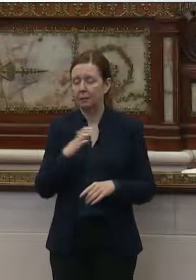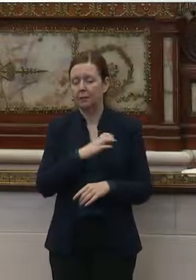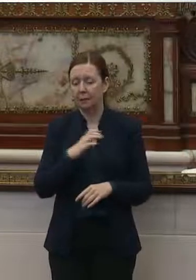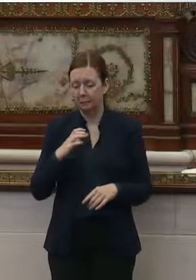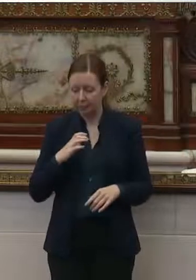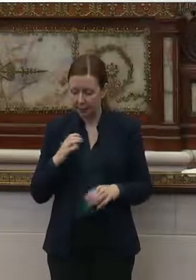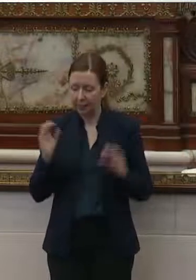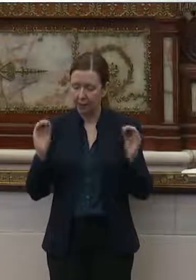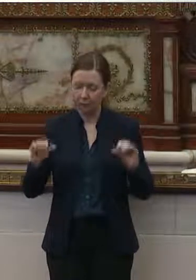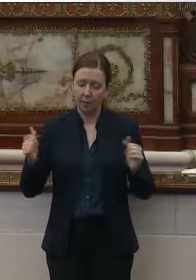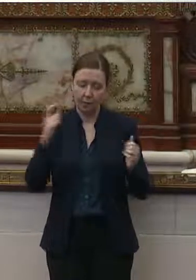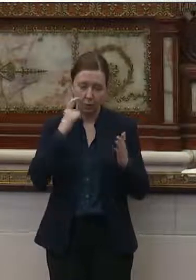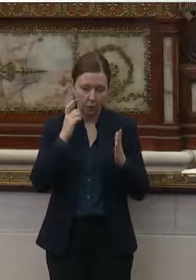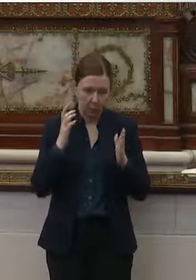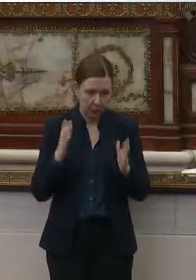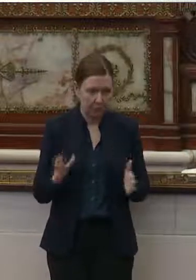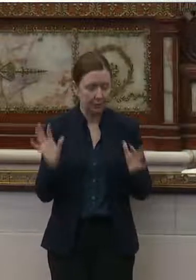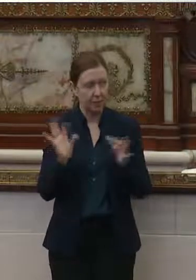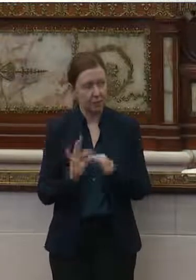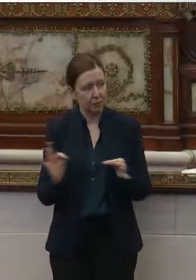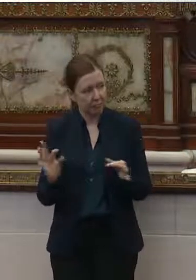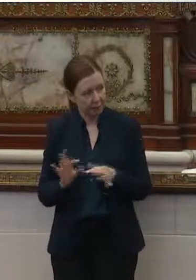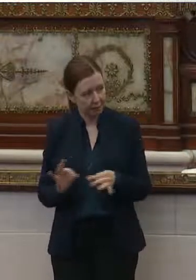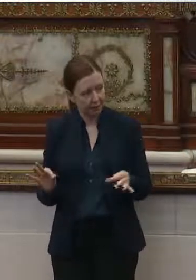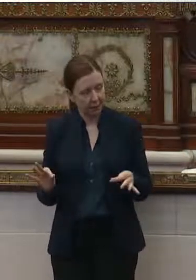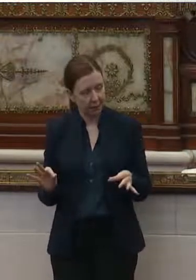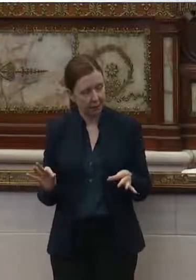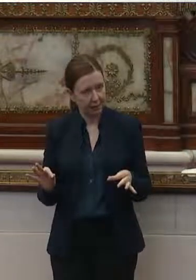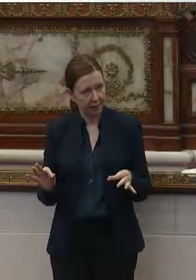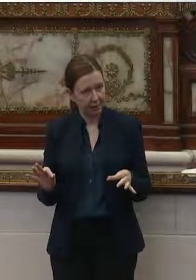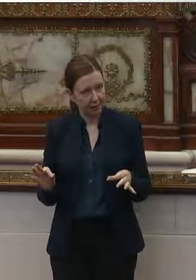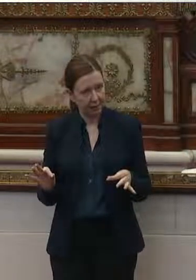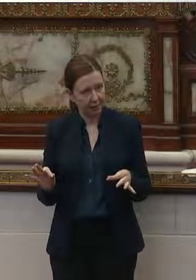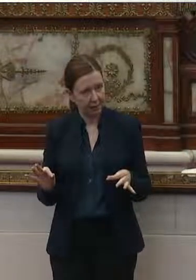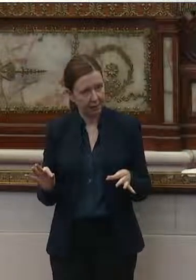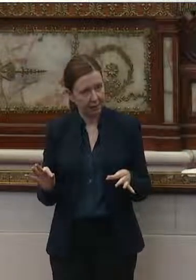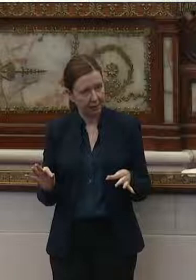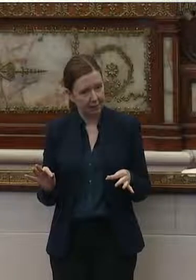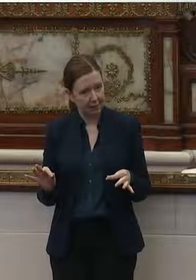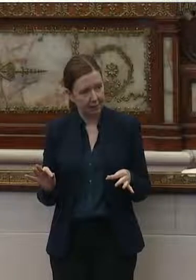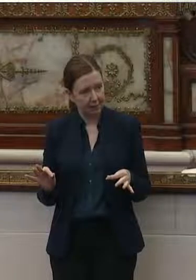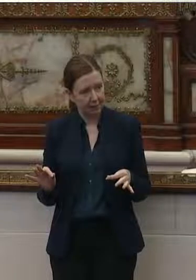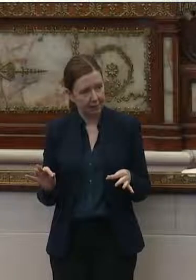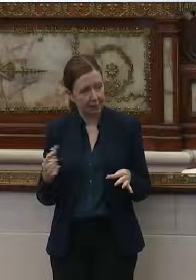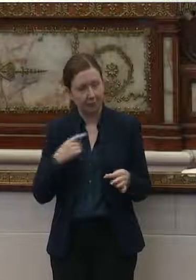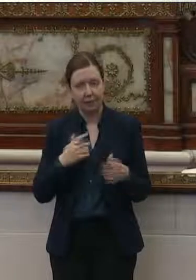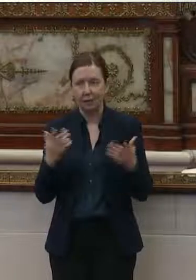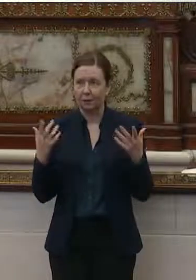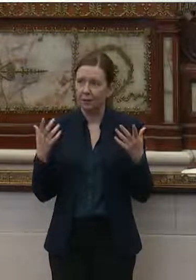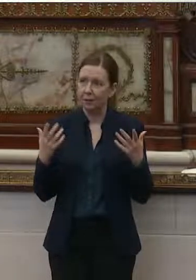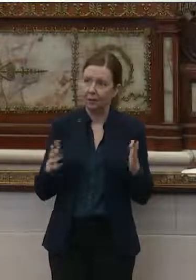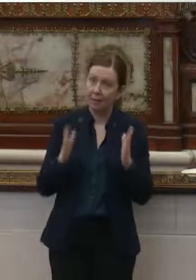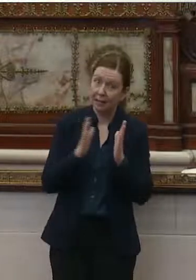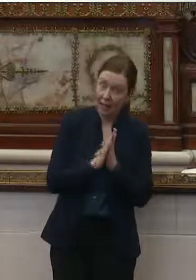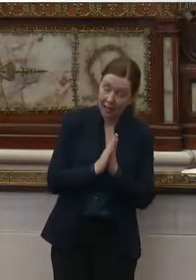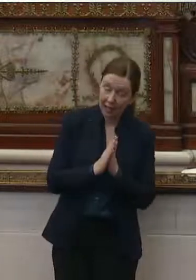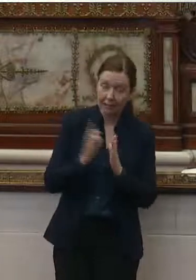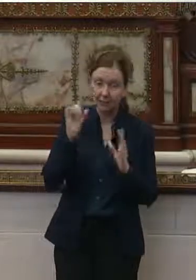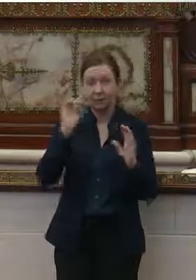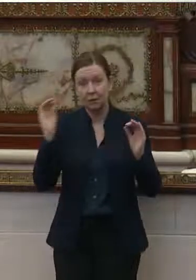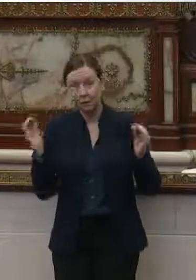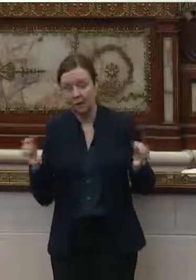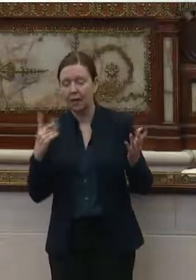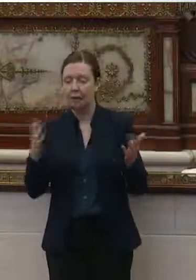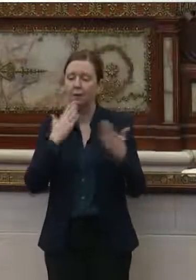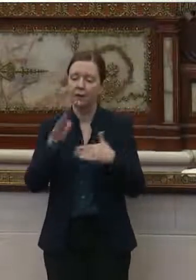and no other witnesses to testify, and we've already asked that and hearing none, I want